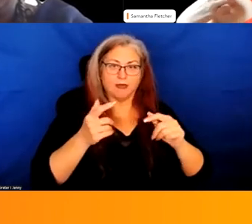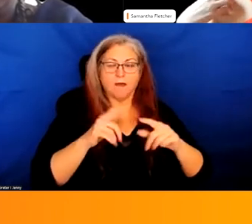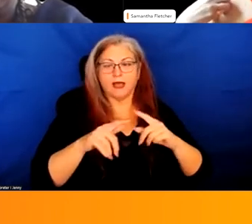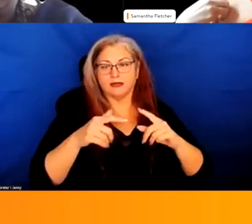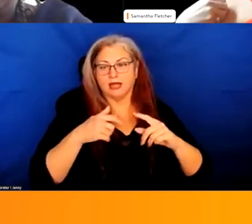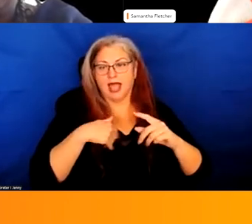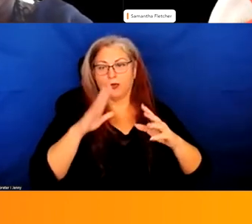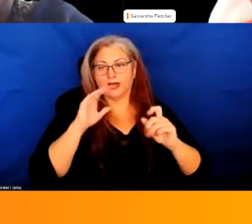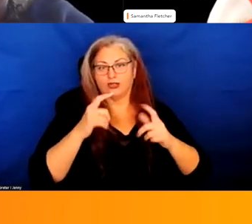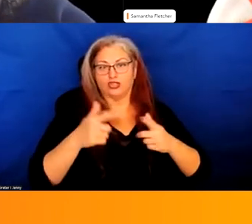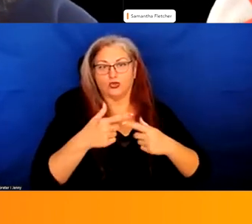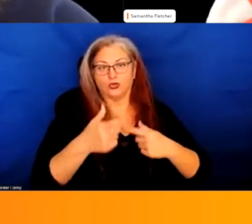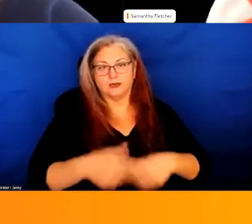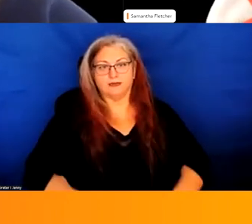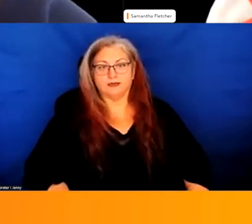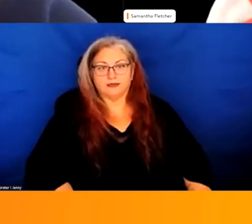turn it back over to you, Carleen.